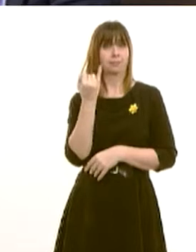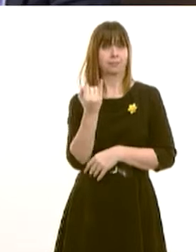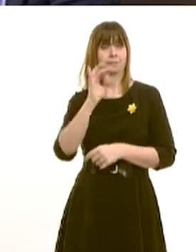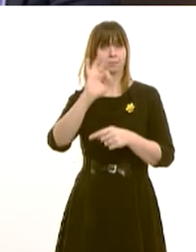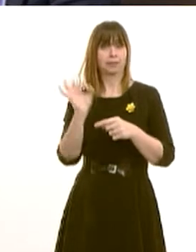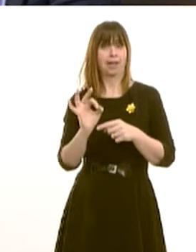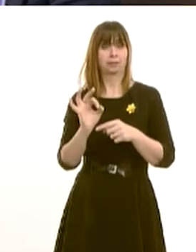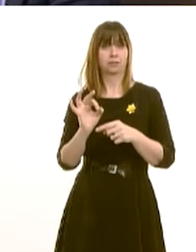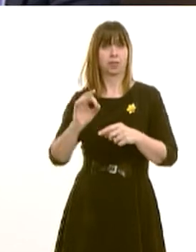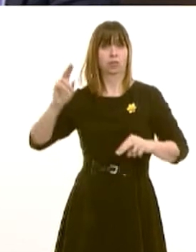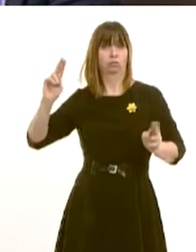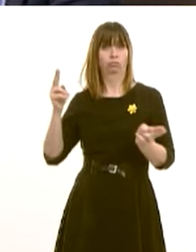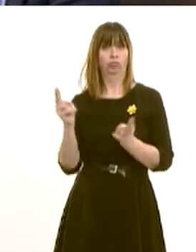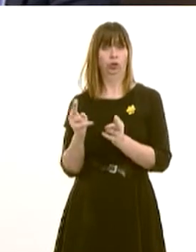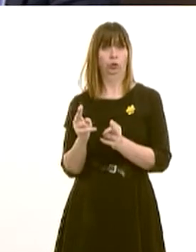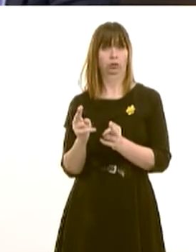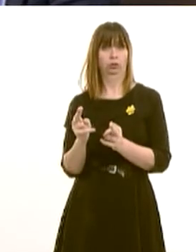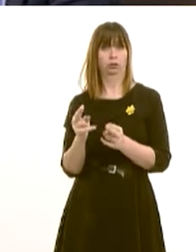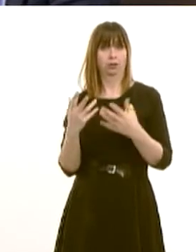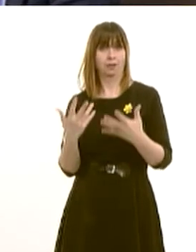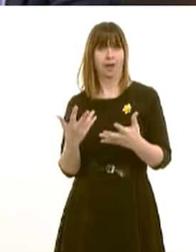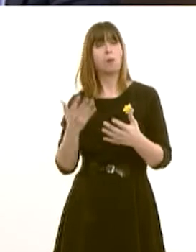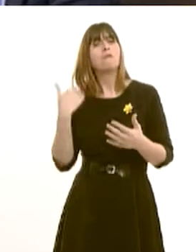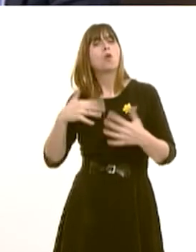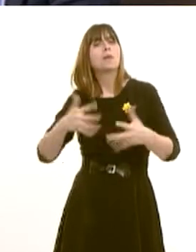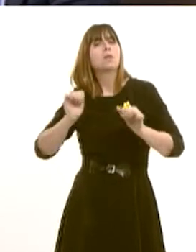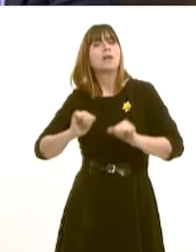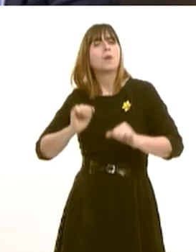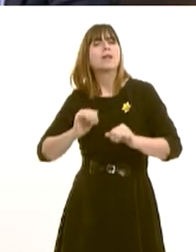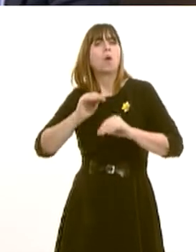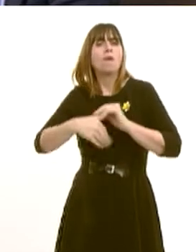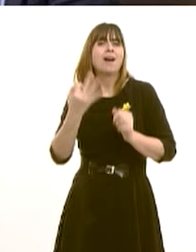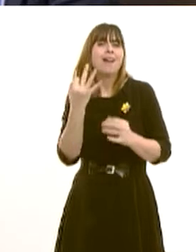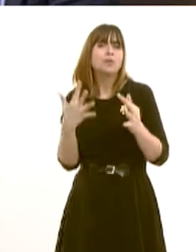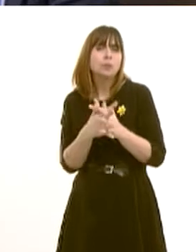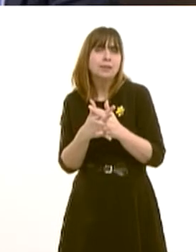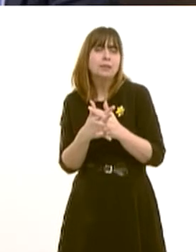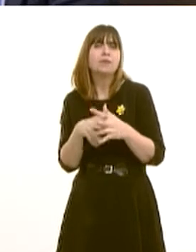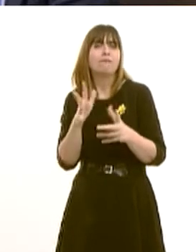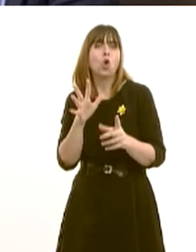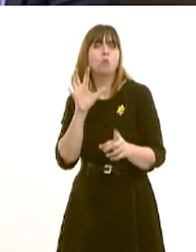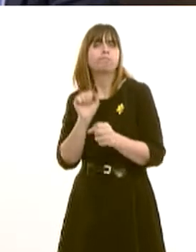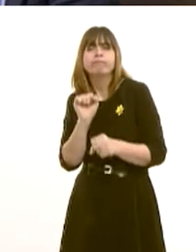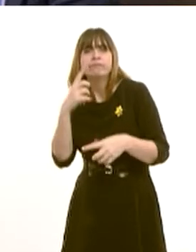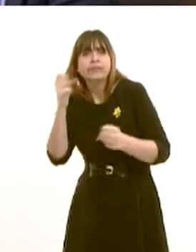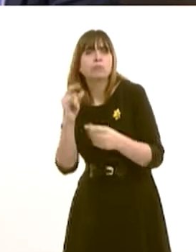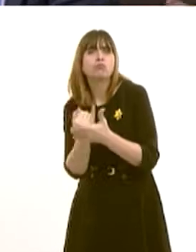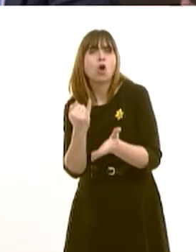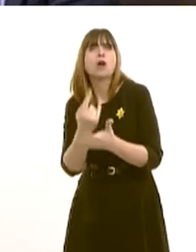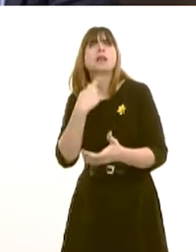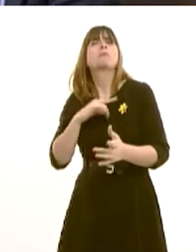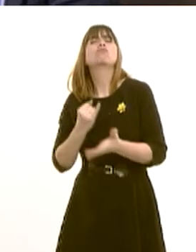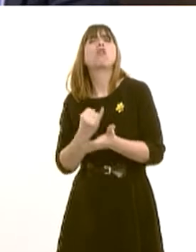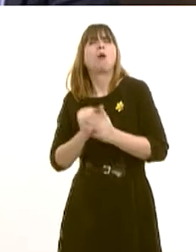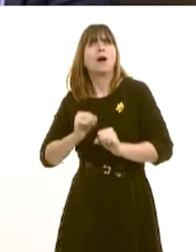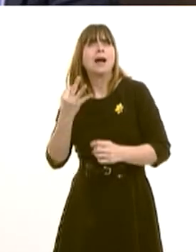reduction in those people waiting over eight weeks for a diagnostic test. They've reduced since last year. And, of course, we